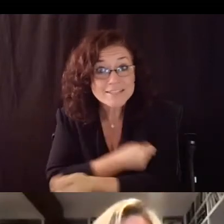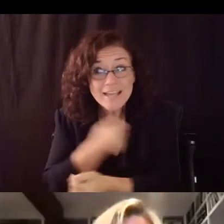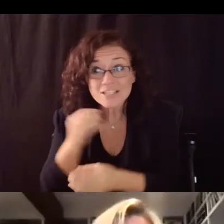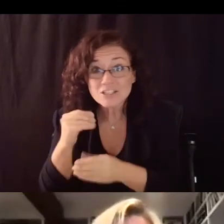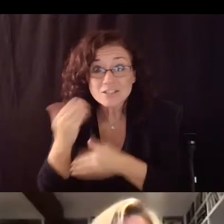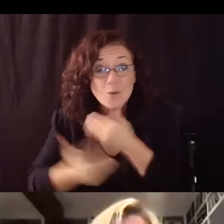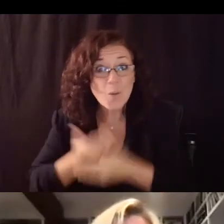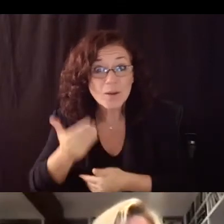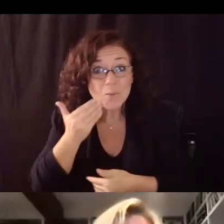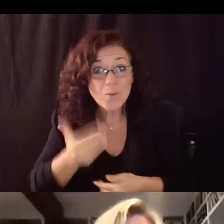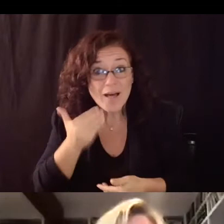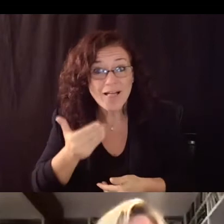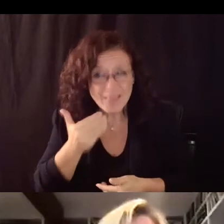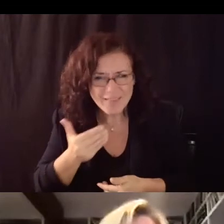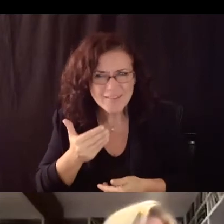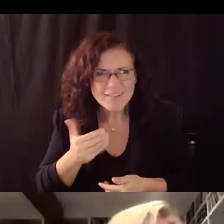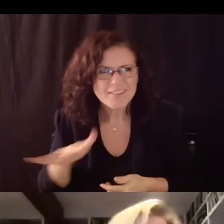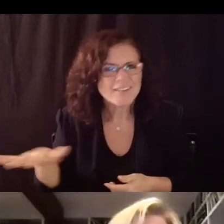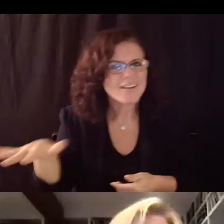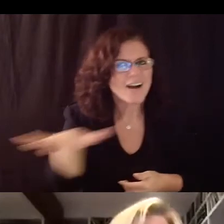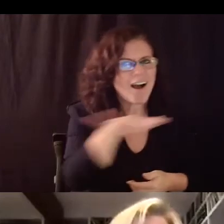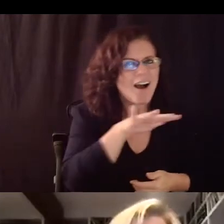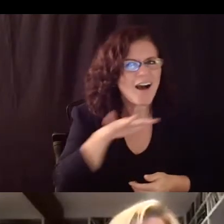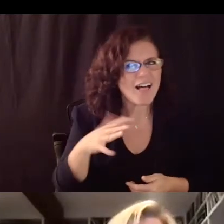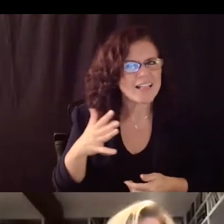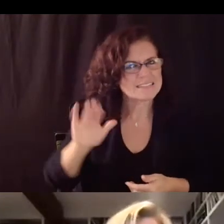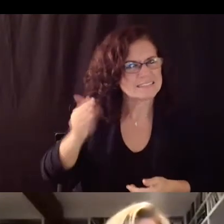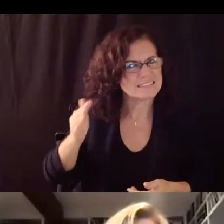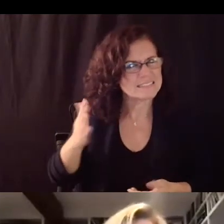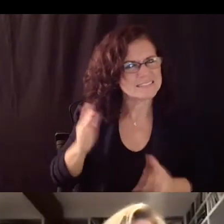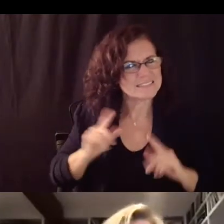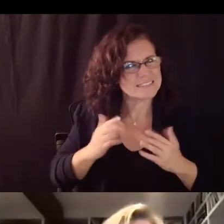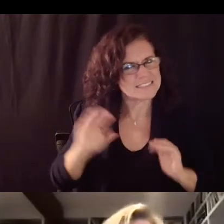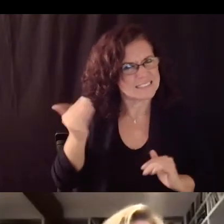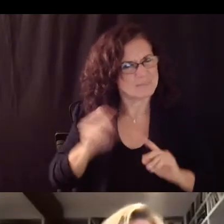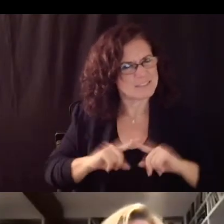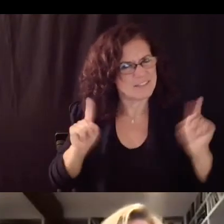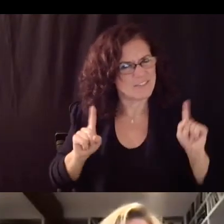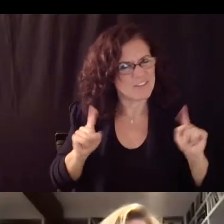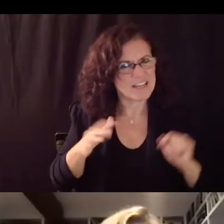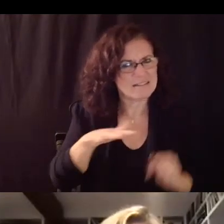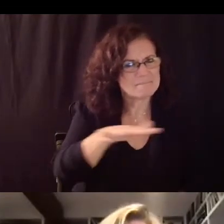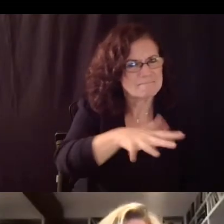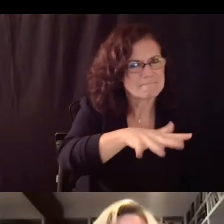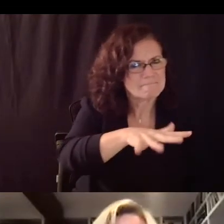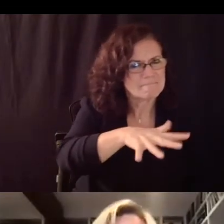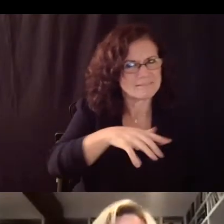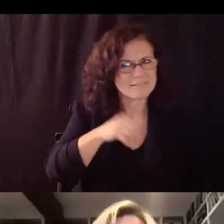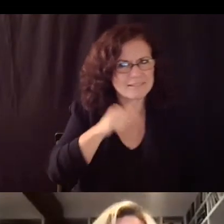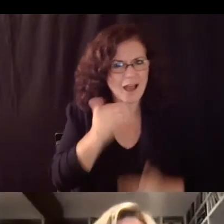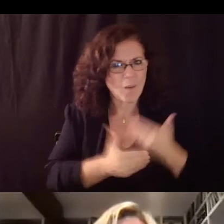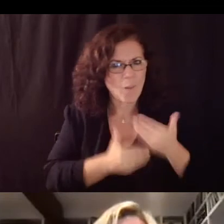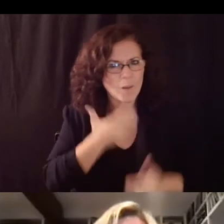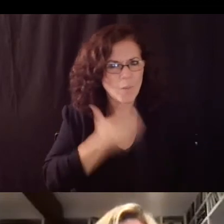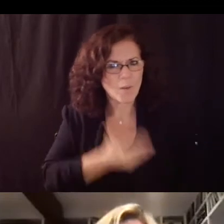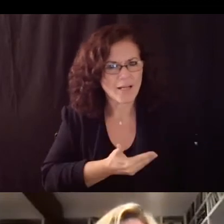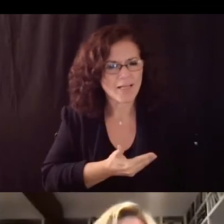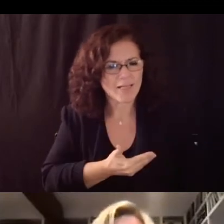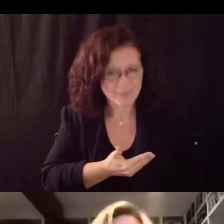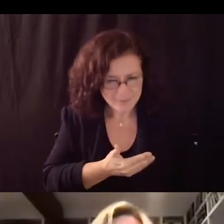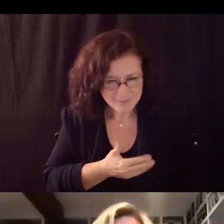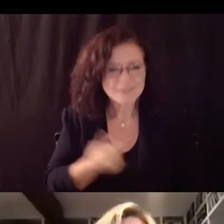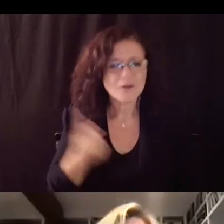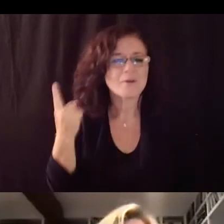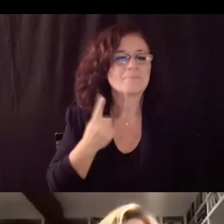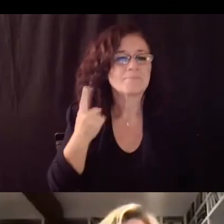otherwise and so if if if i can convey this again that if there's a way in which the logistics can be supported